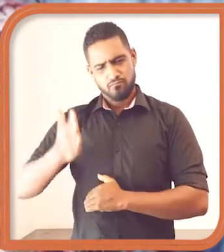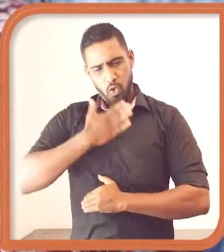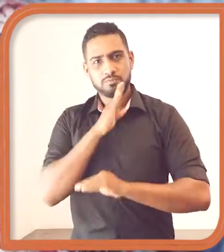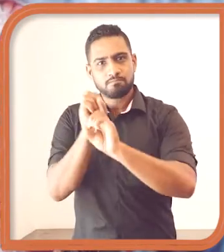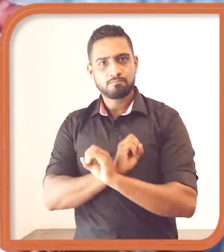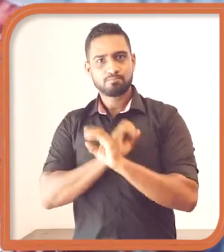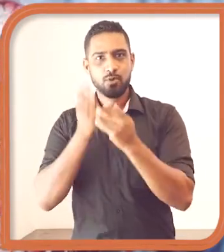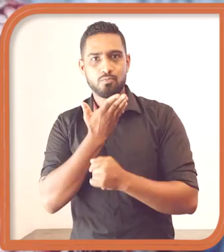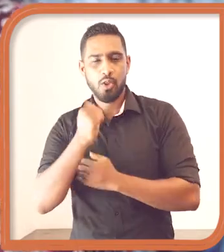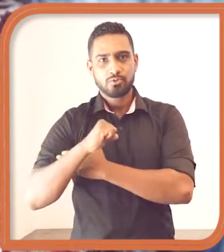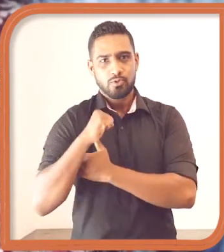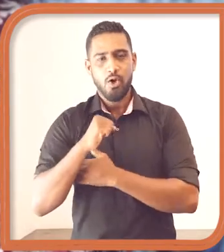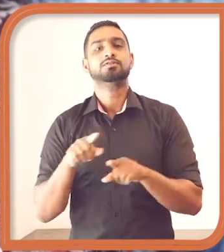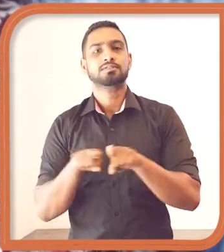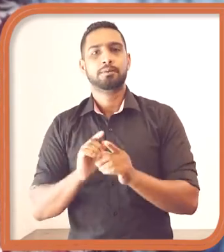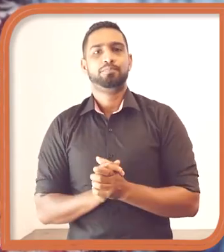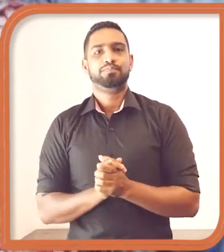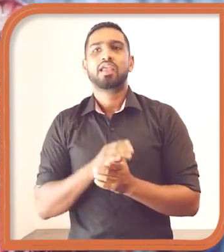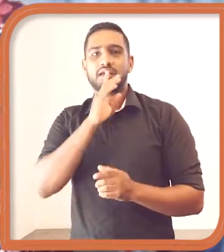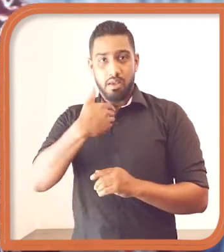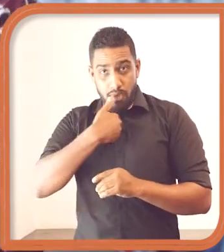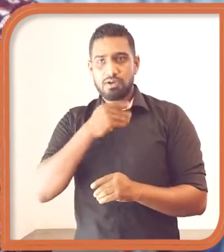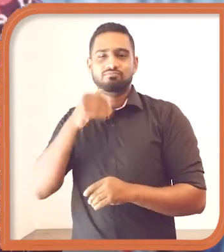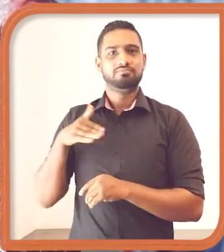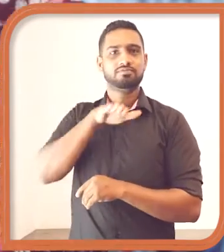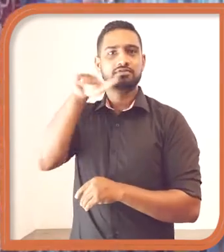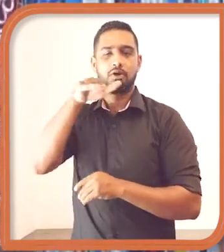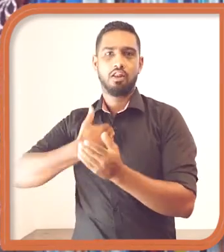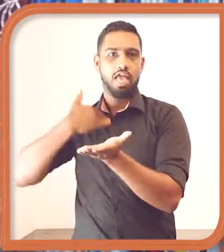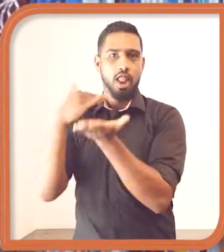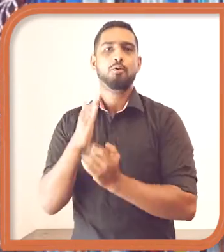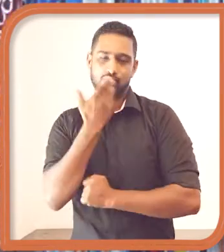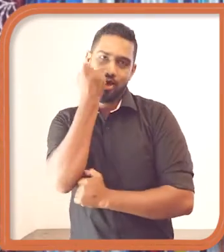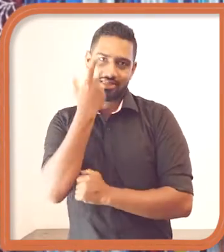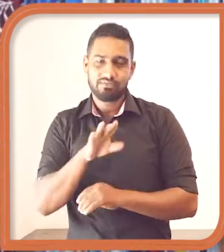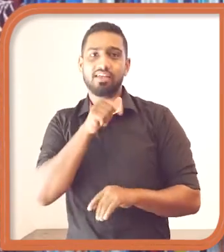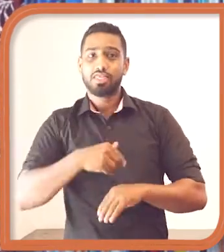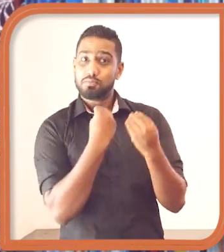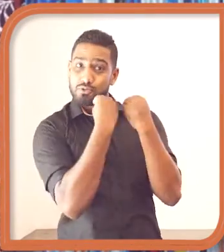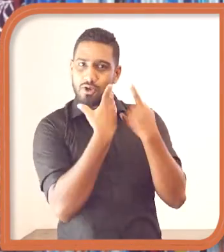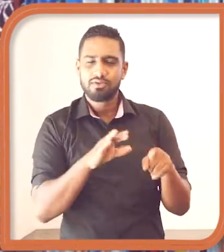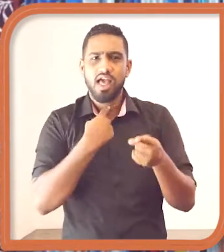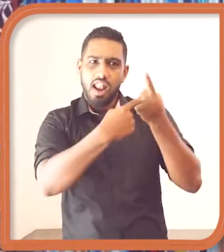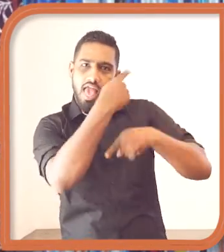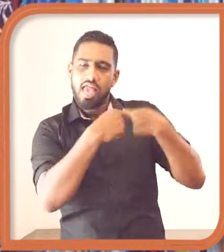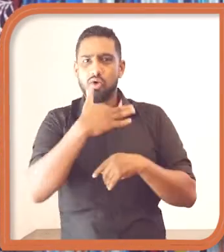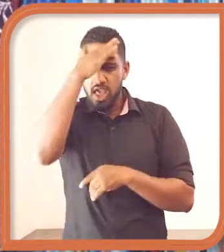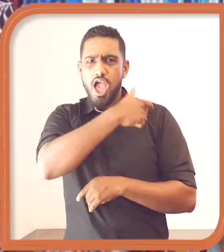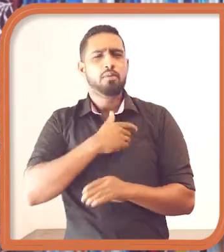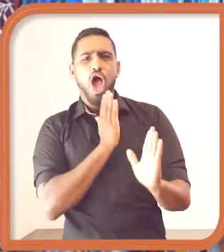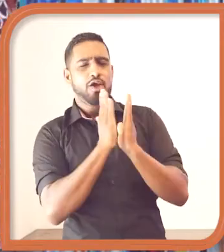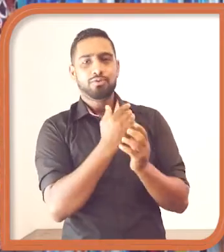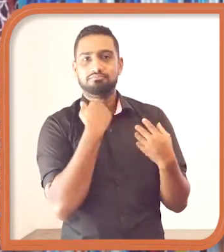a voice or create a certain impact in my community. This course helped me understand so many